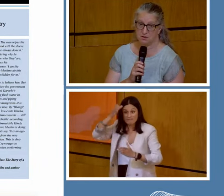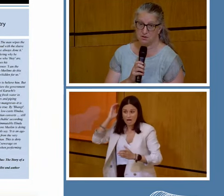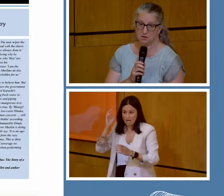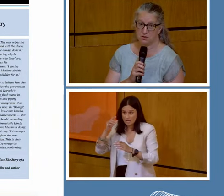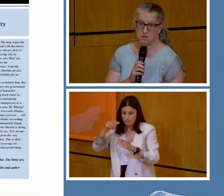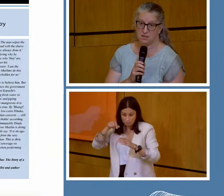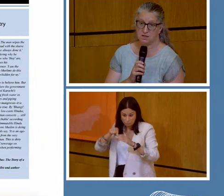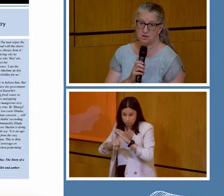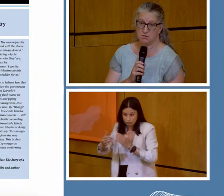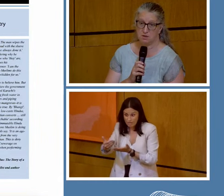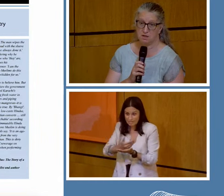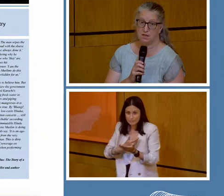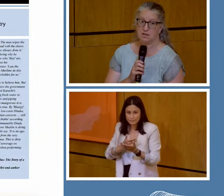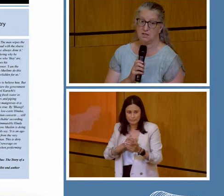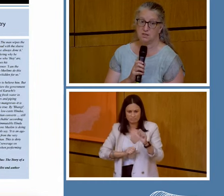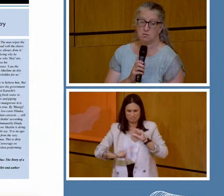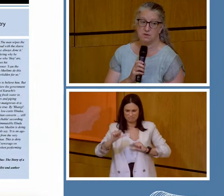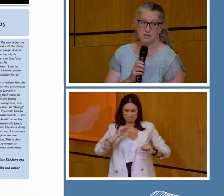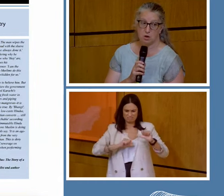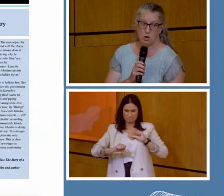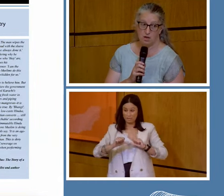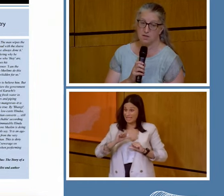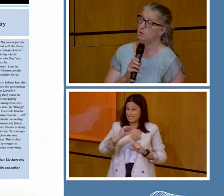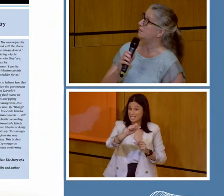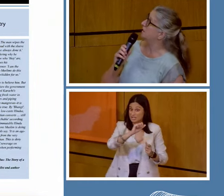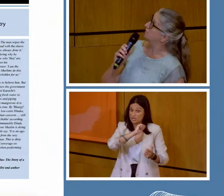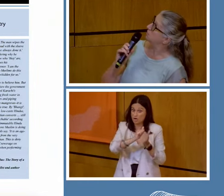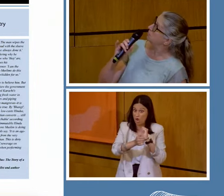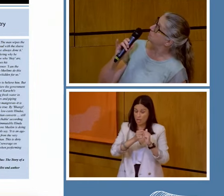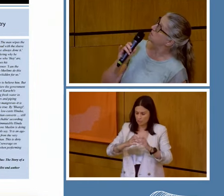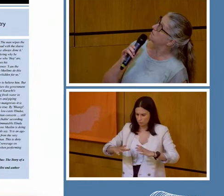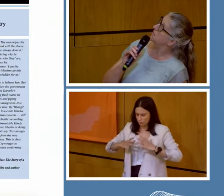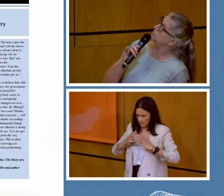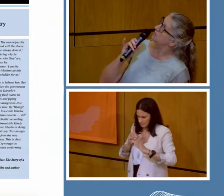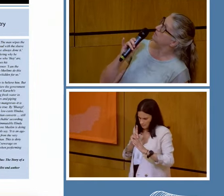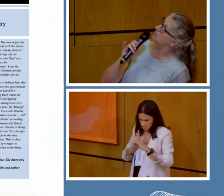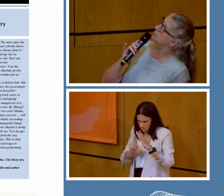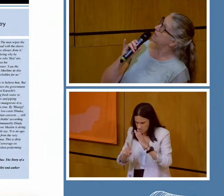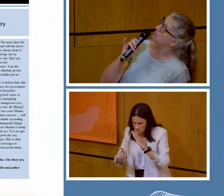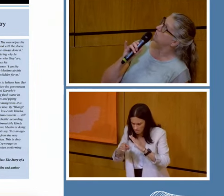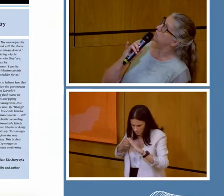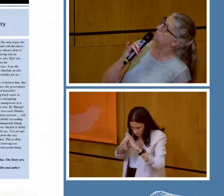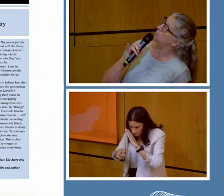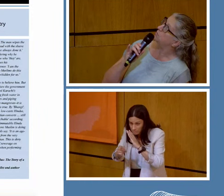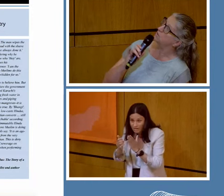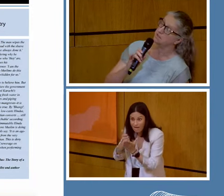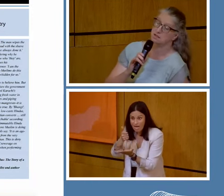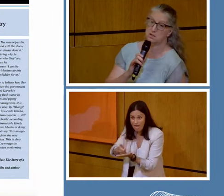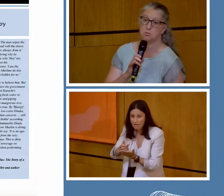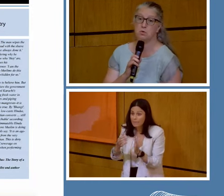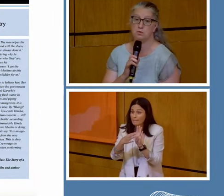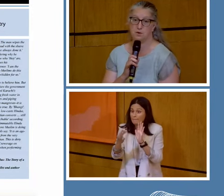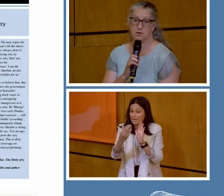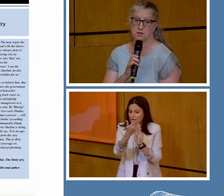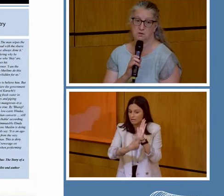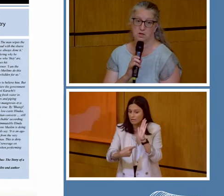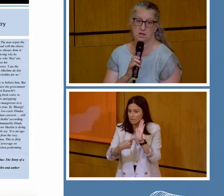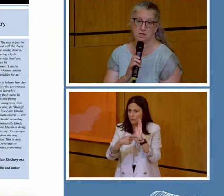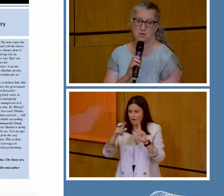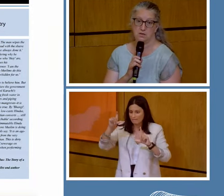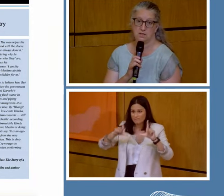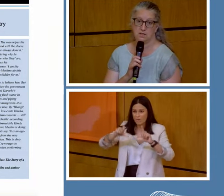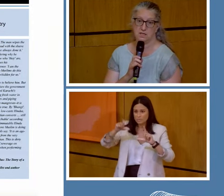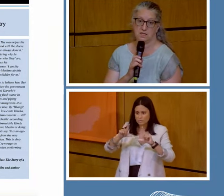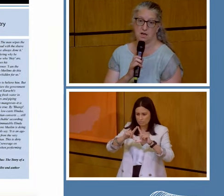to go down to rescue him. So some of his colleagues went down. And the reason I chose this page from the report is the small photo.